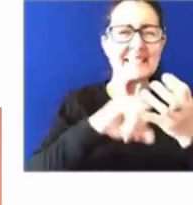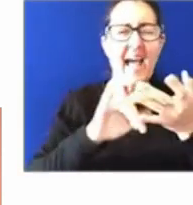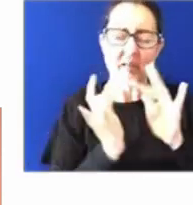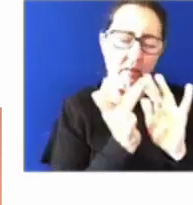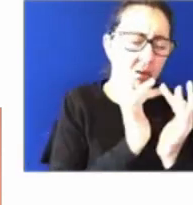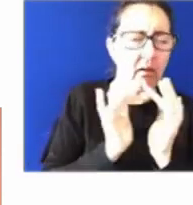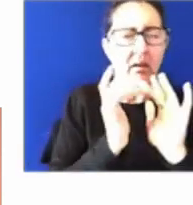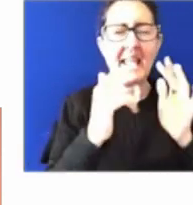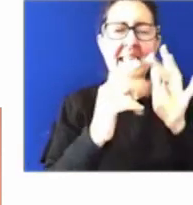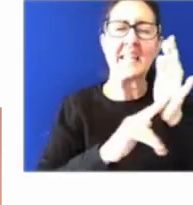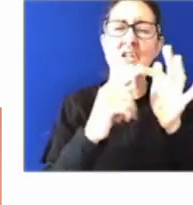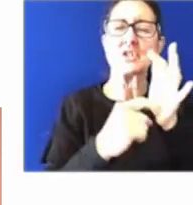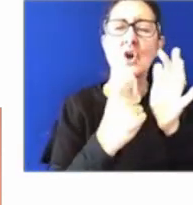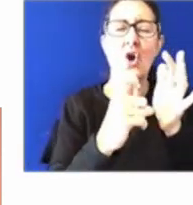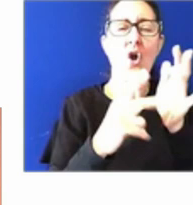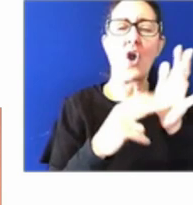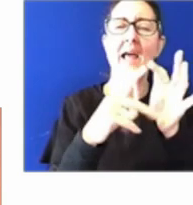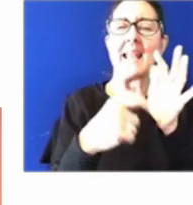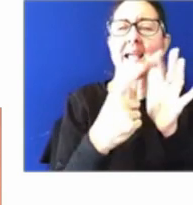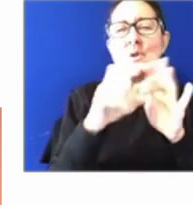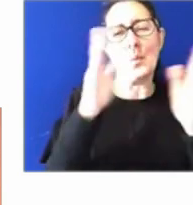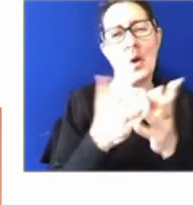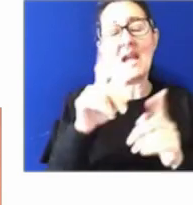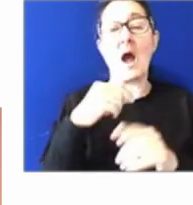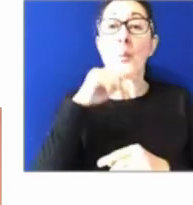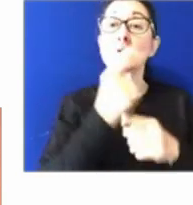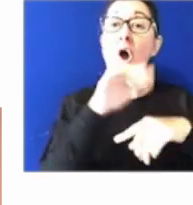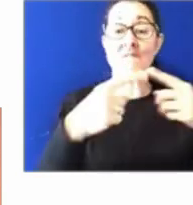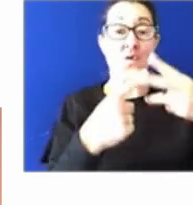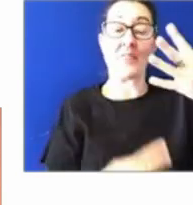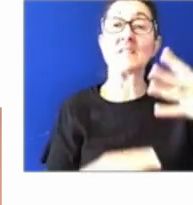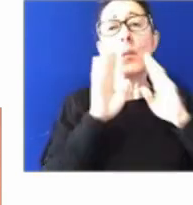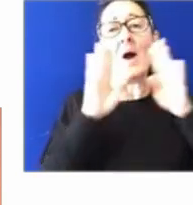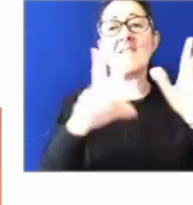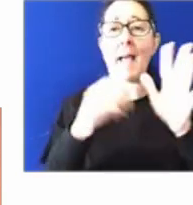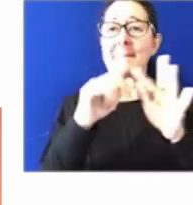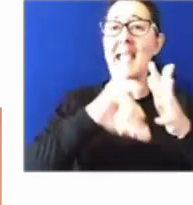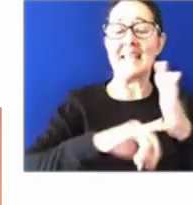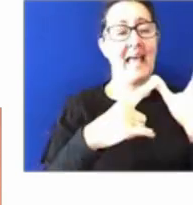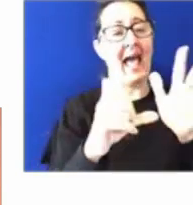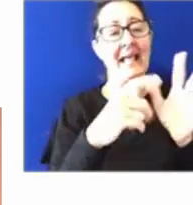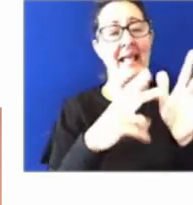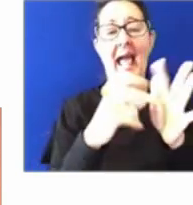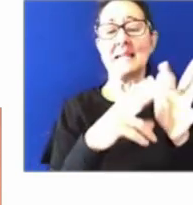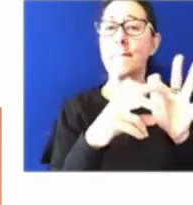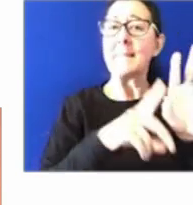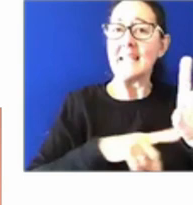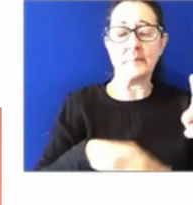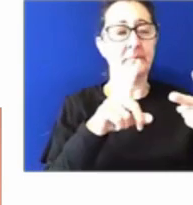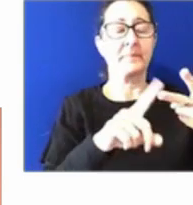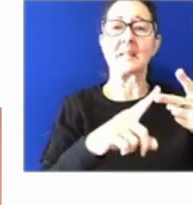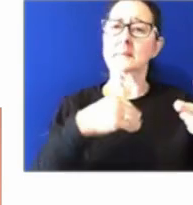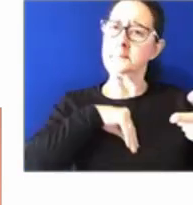things. I'm going to talk about the wonderful APS Academy. I'm going to talk a bit about integrity, leadership and then